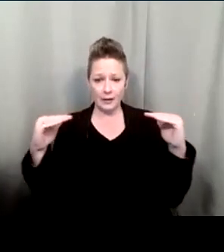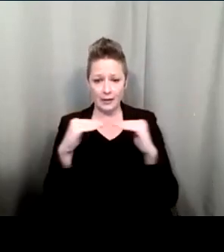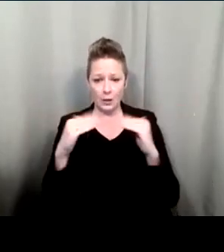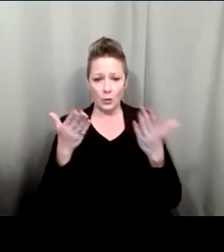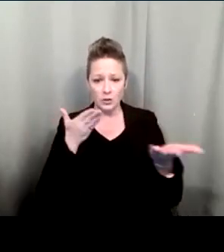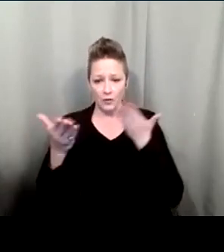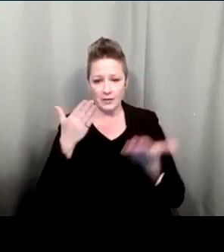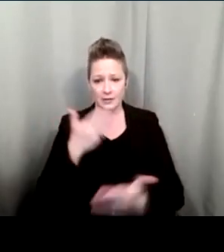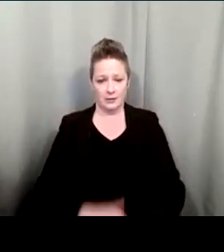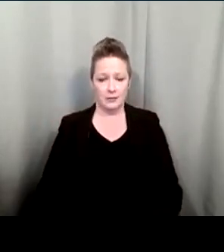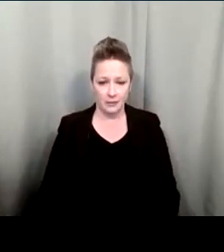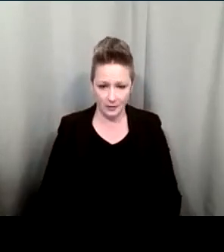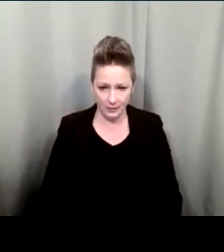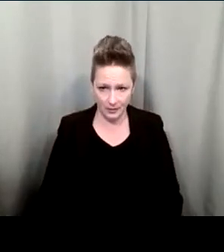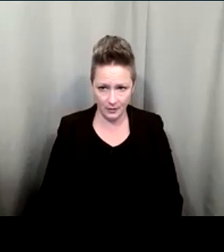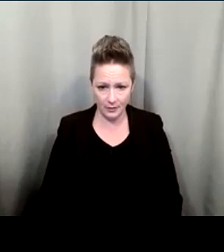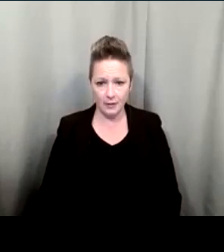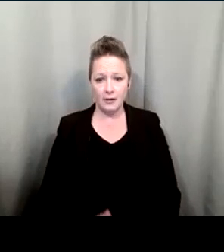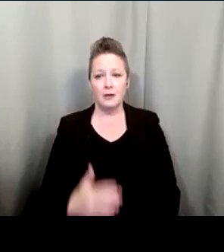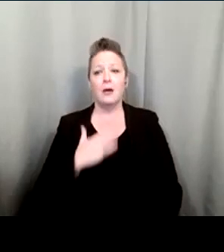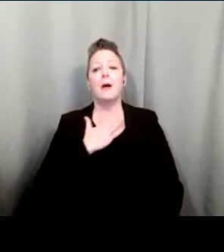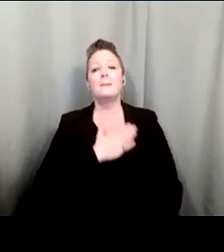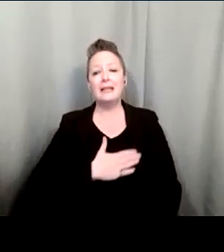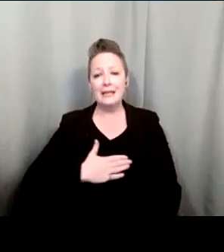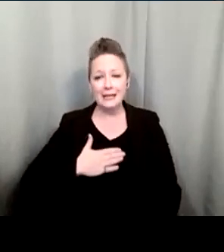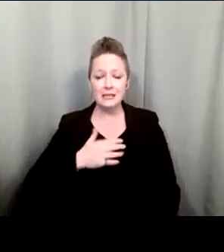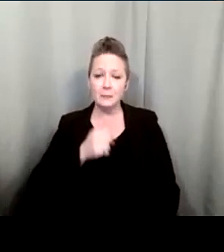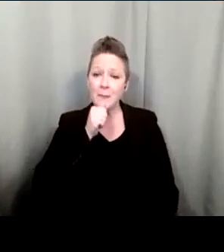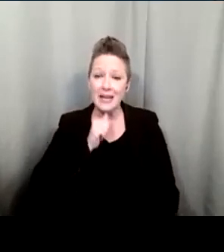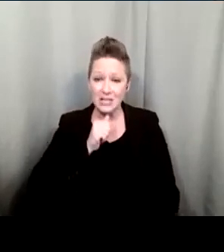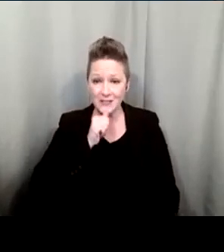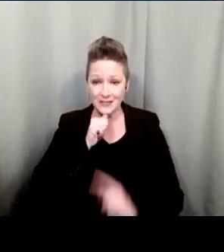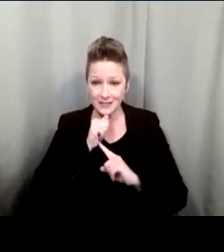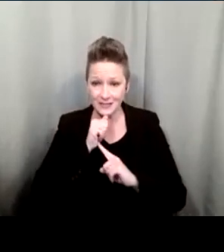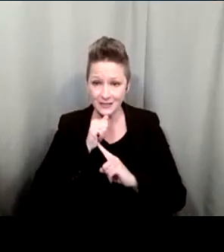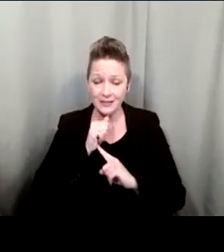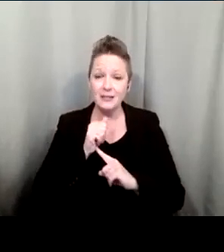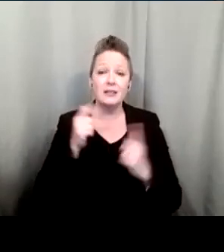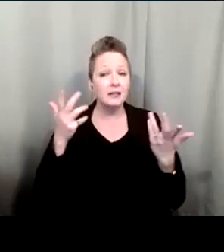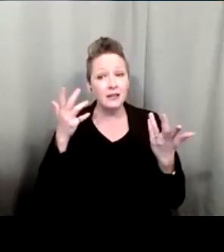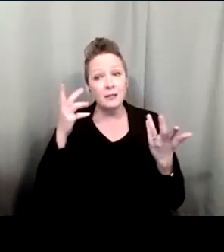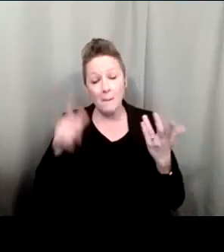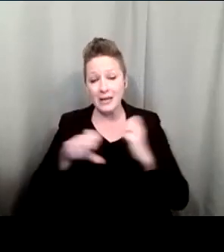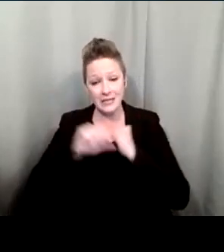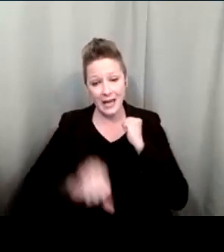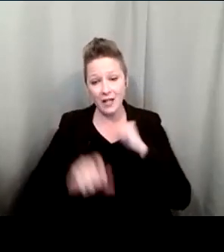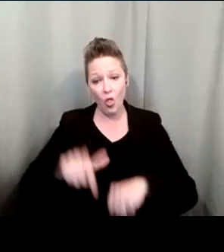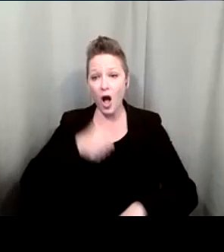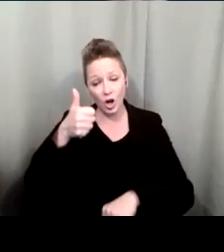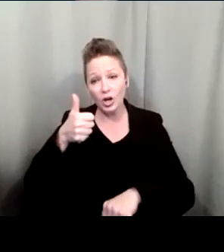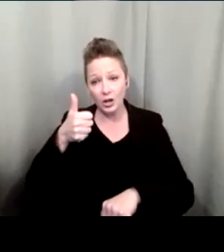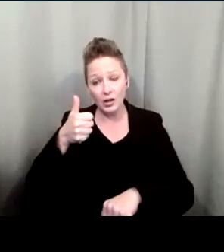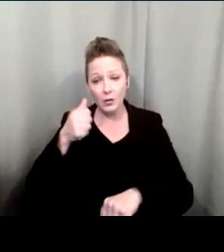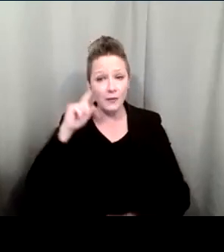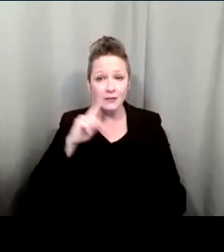please be very patient because it may take longer when you're communicating with deaf and hard of hearing